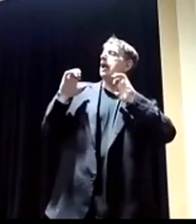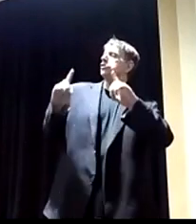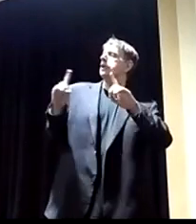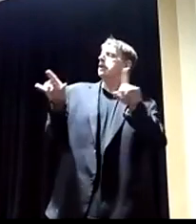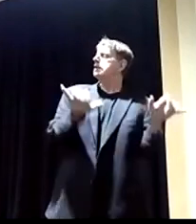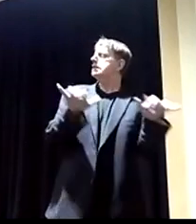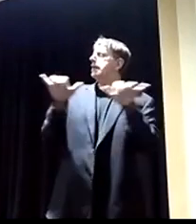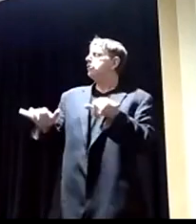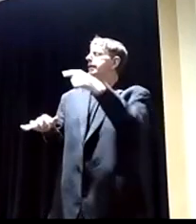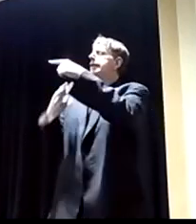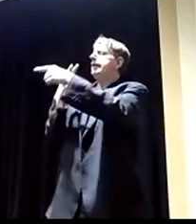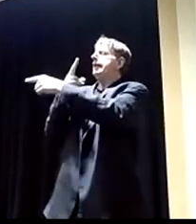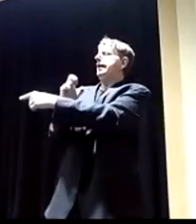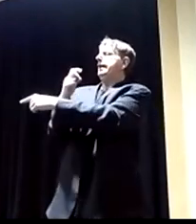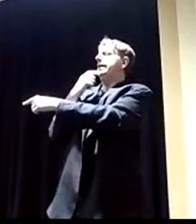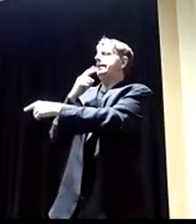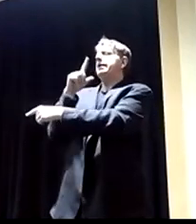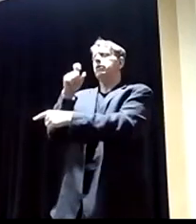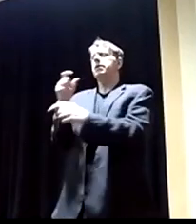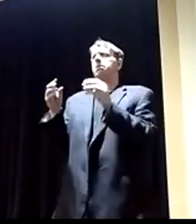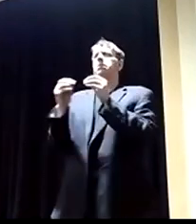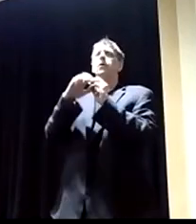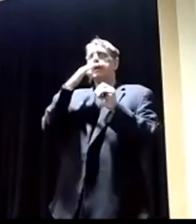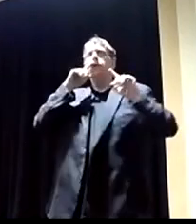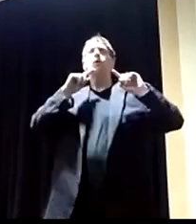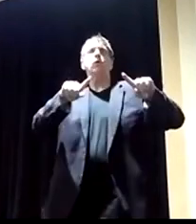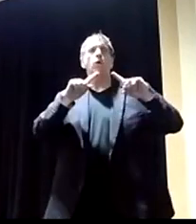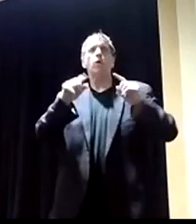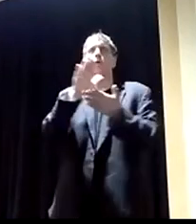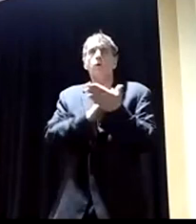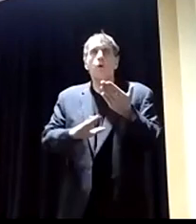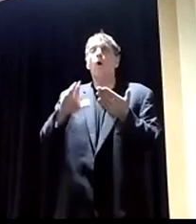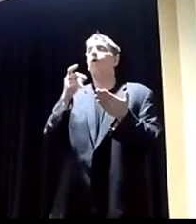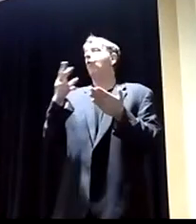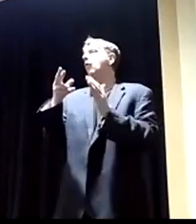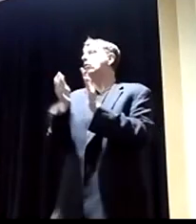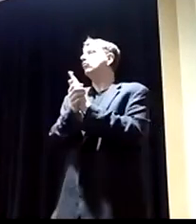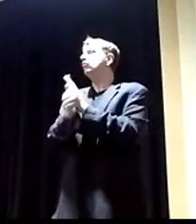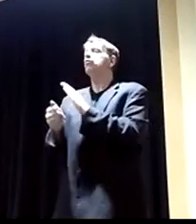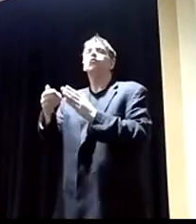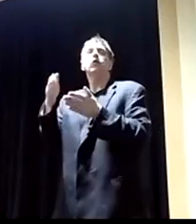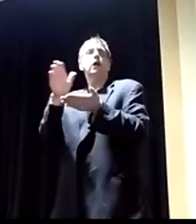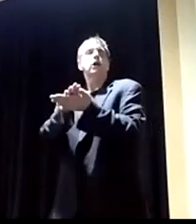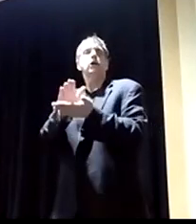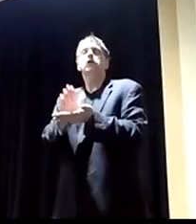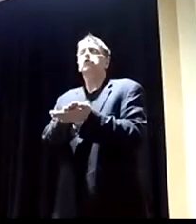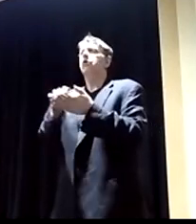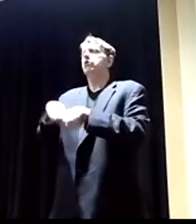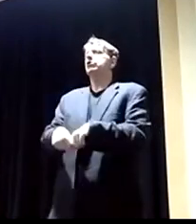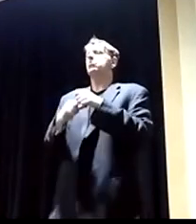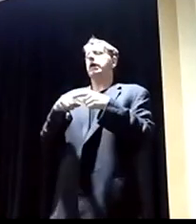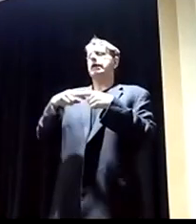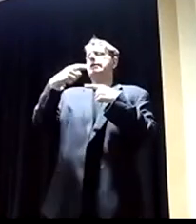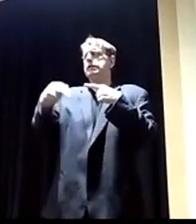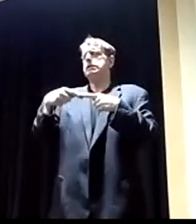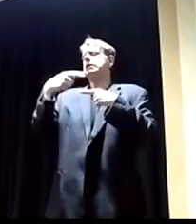he just said, we have to get more kids in the college or a trade school to break the cycle of despair.